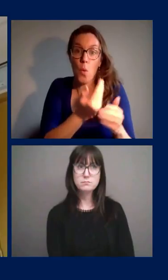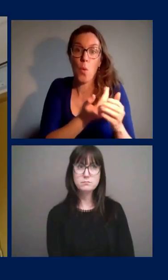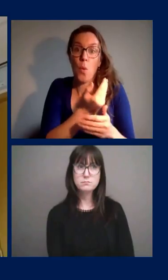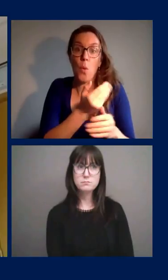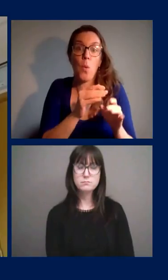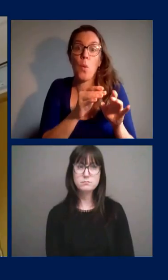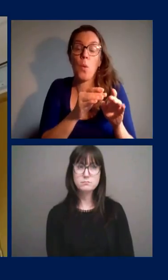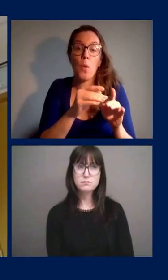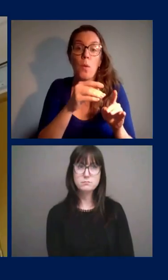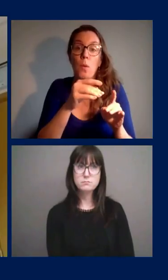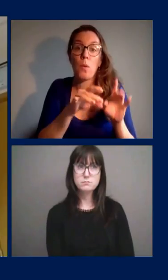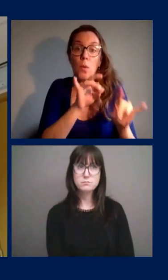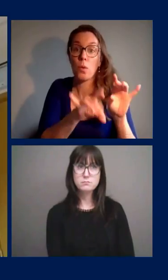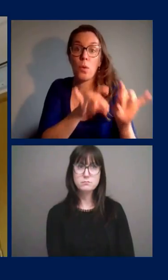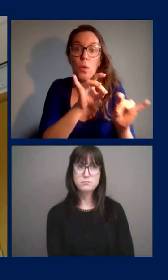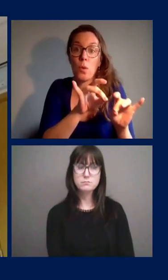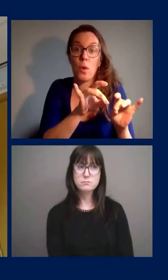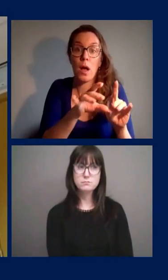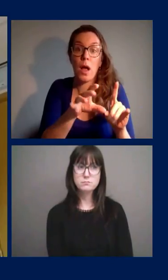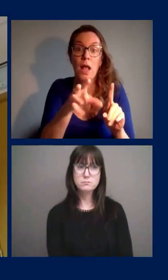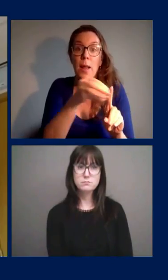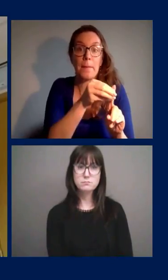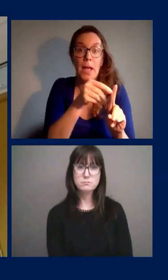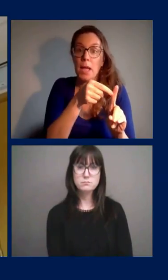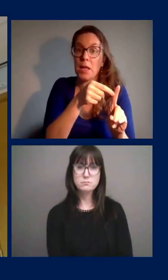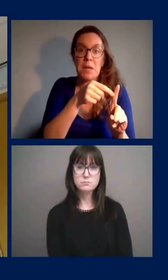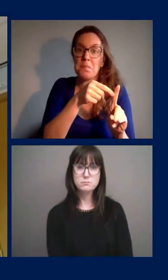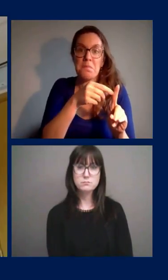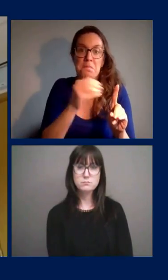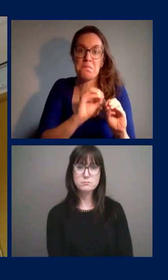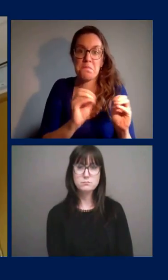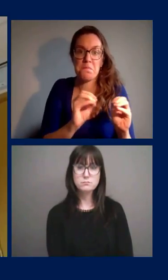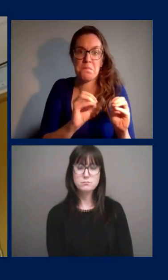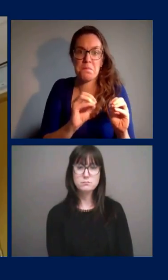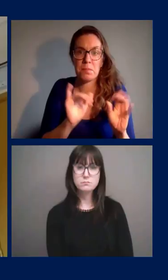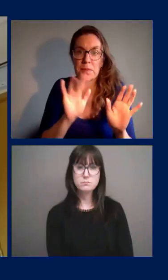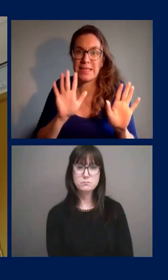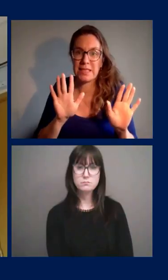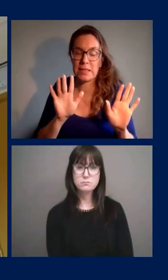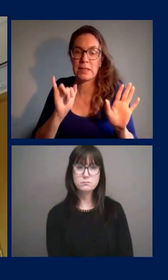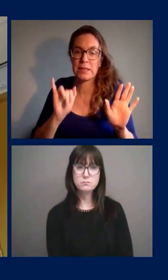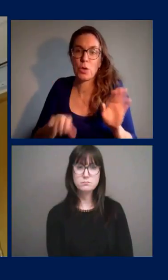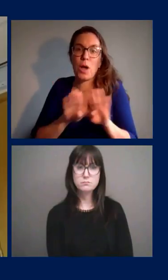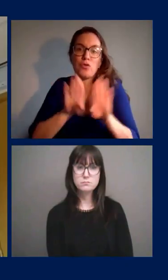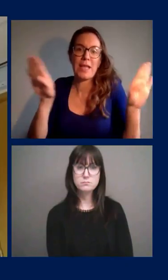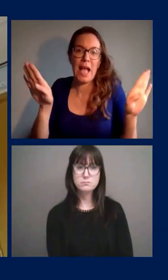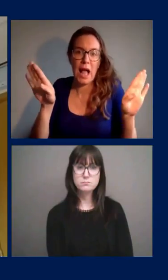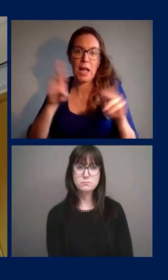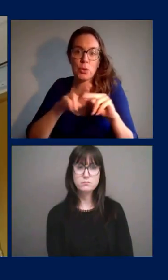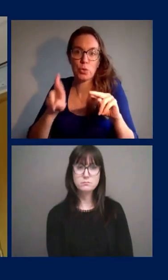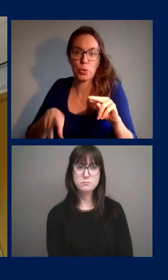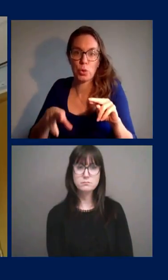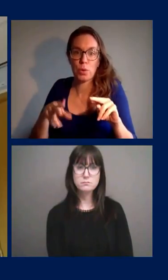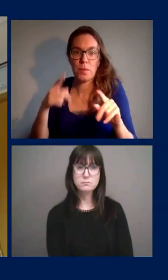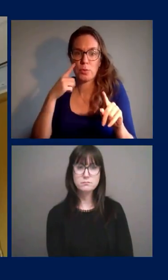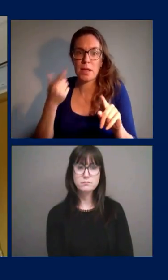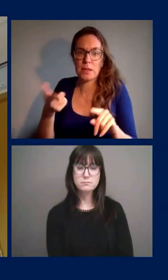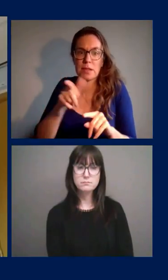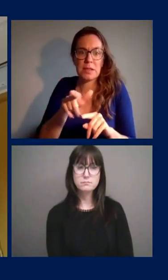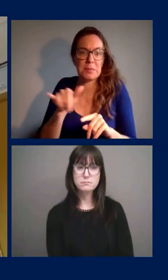I imagine uh Dr. Milwaukee you don't have any details at this moment we will continue to